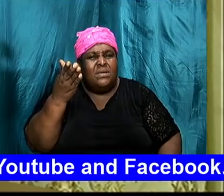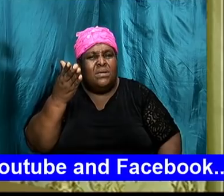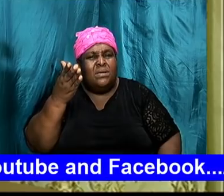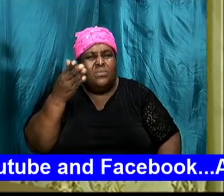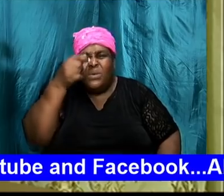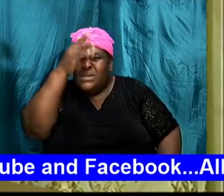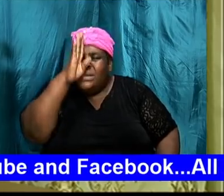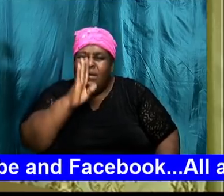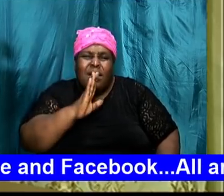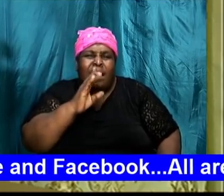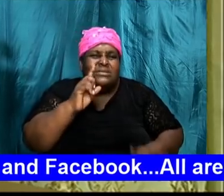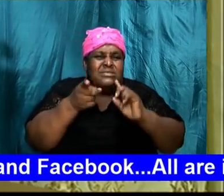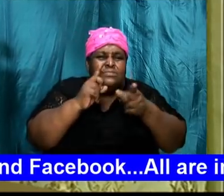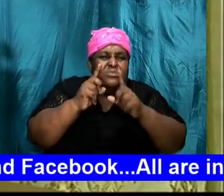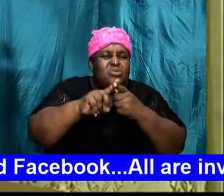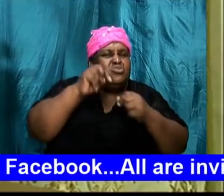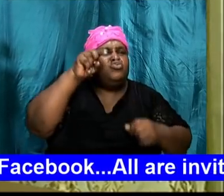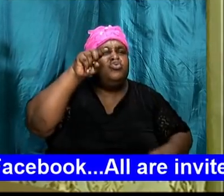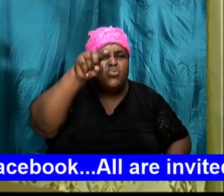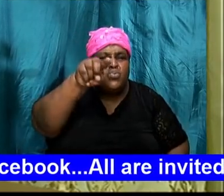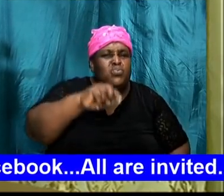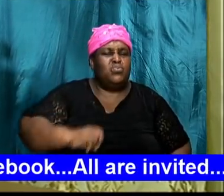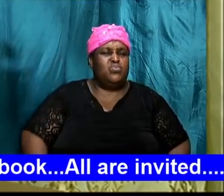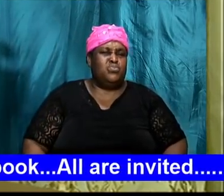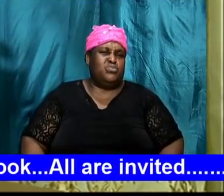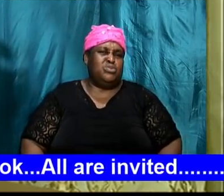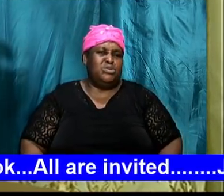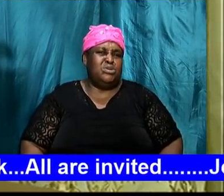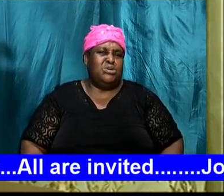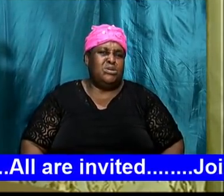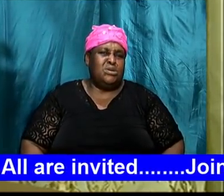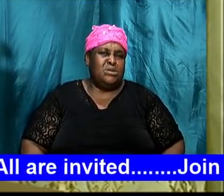you would have been obedient to God